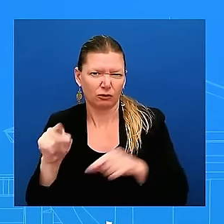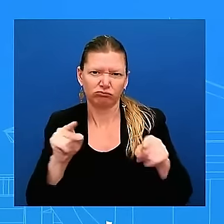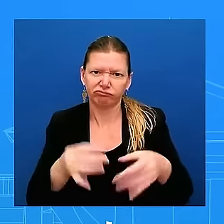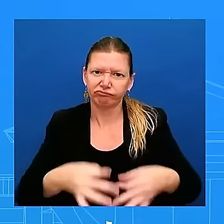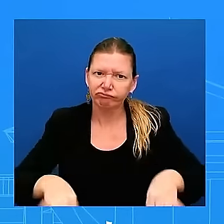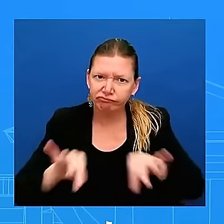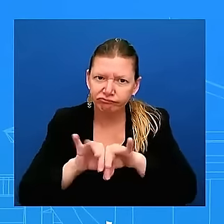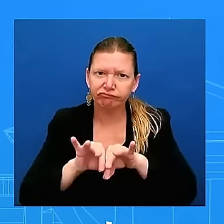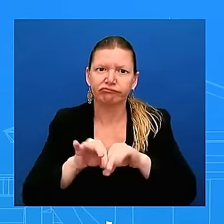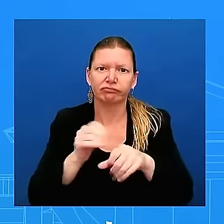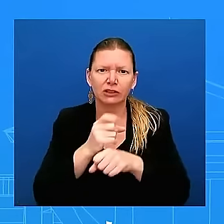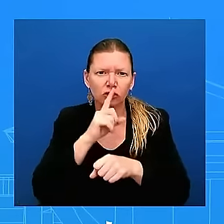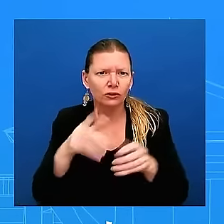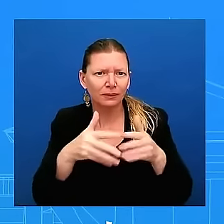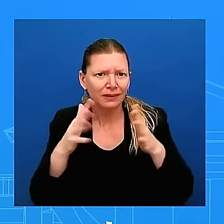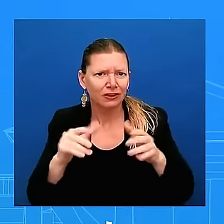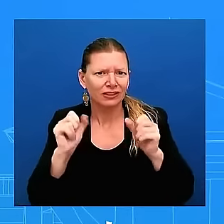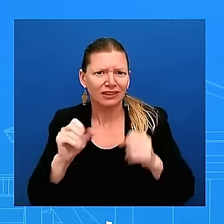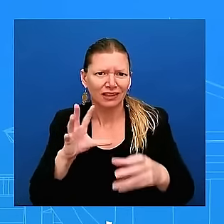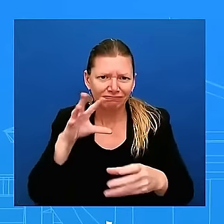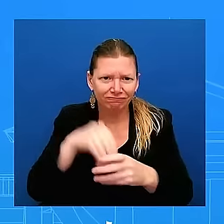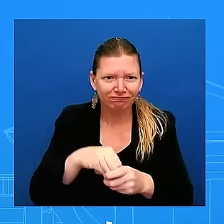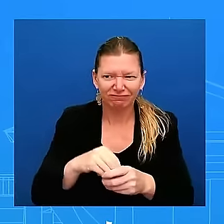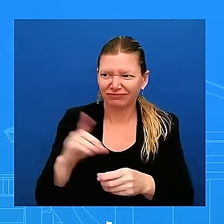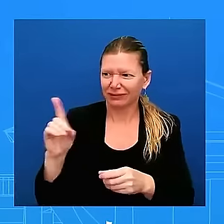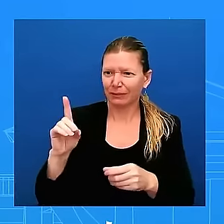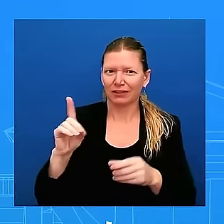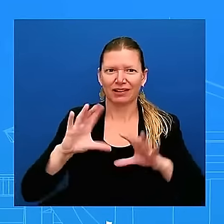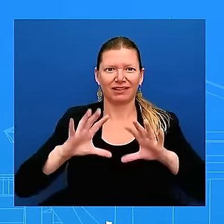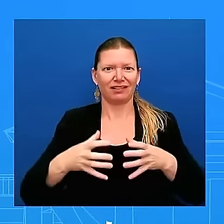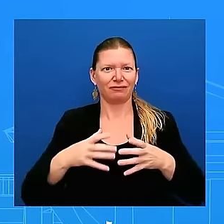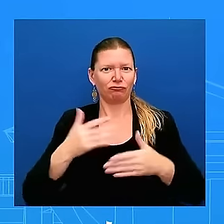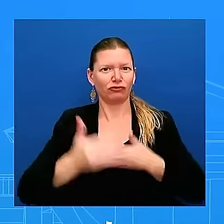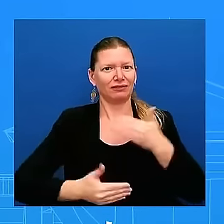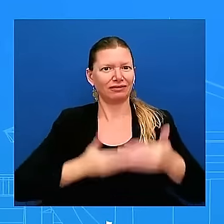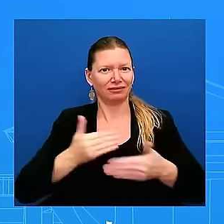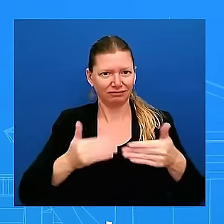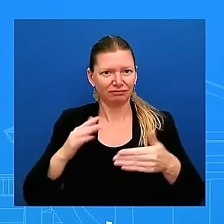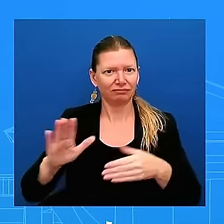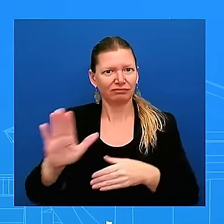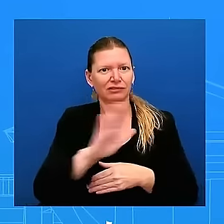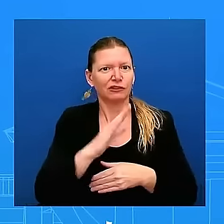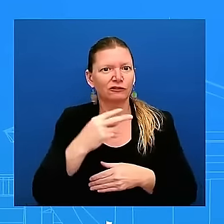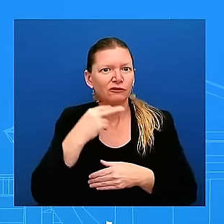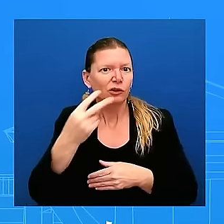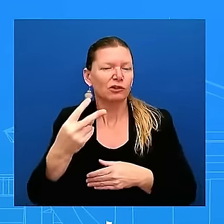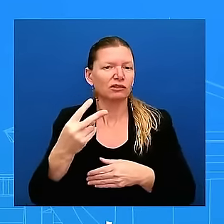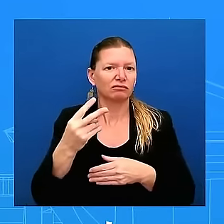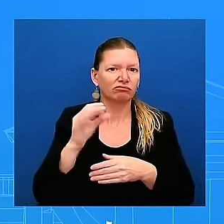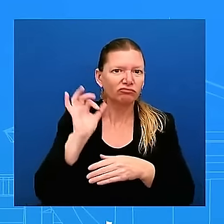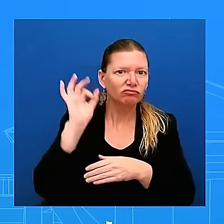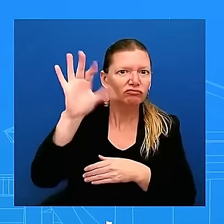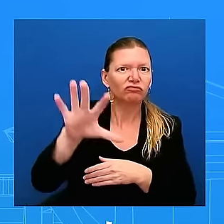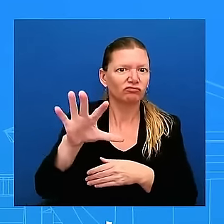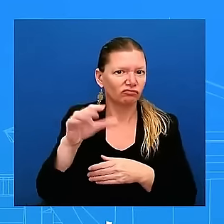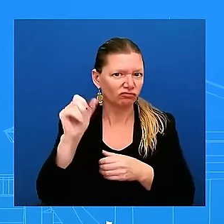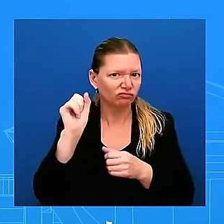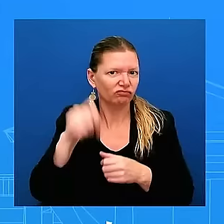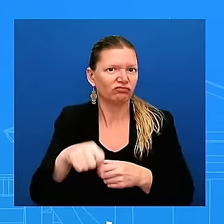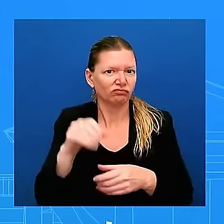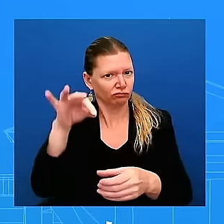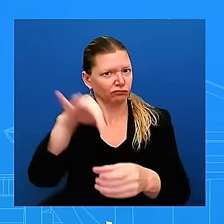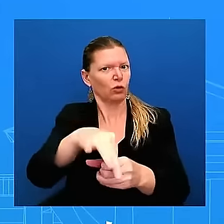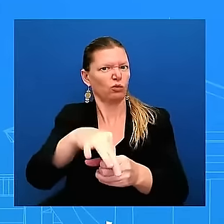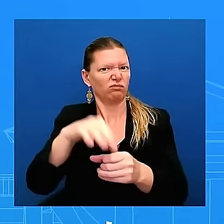who you are or who you vote for you have to who you vote for please go to vote.gov